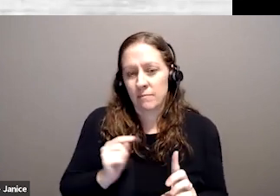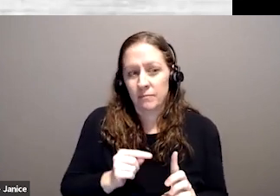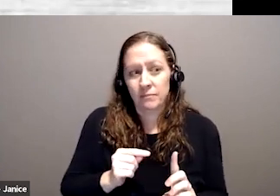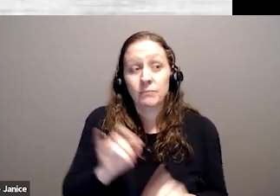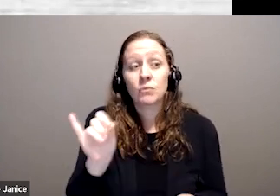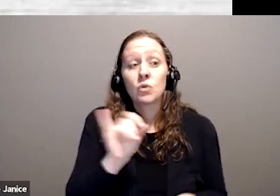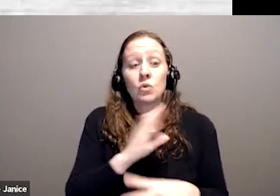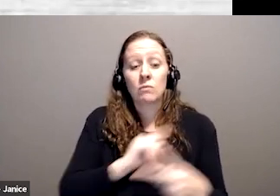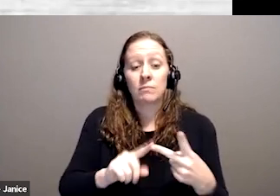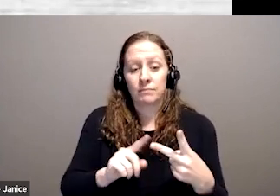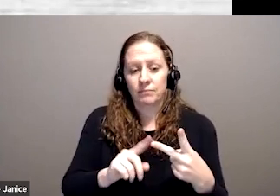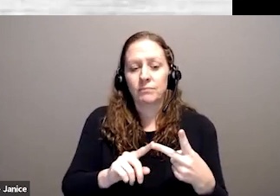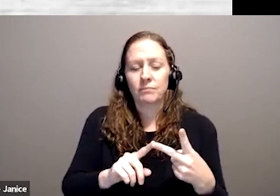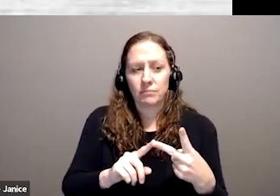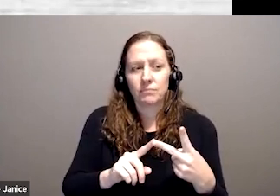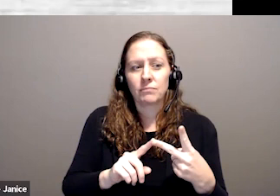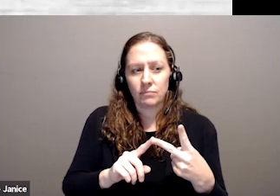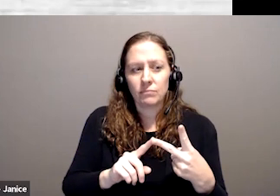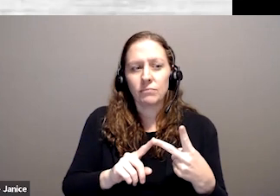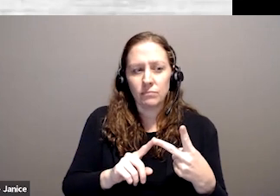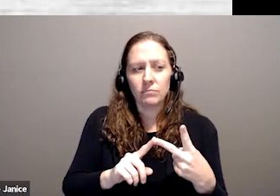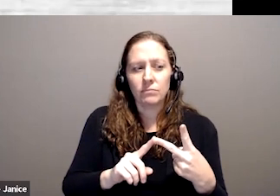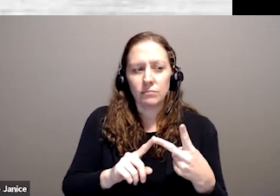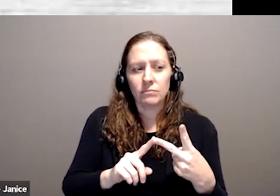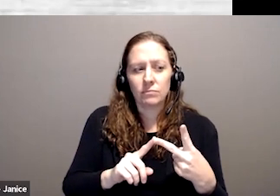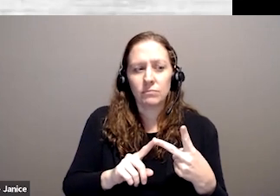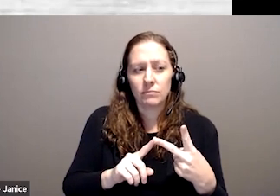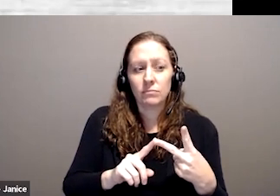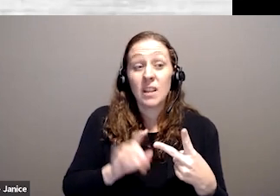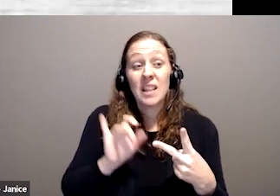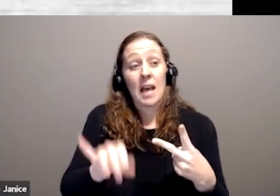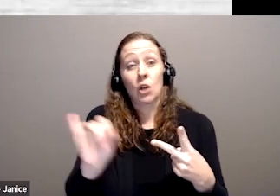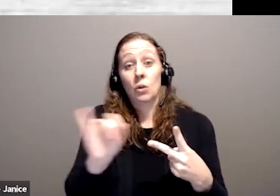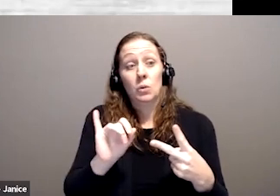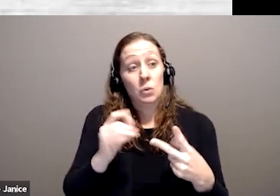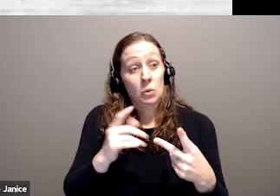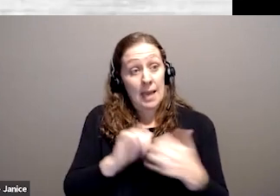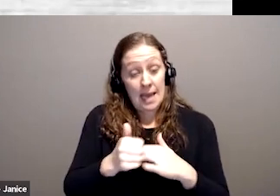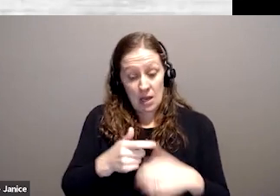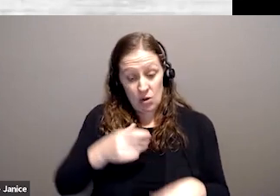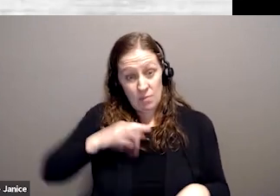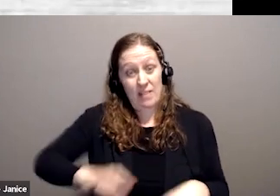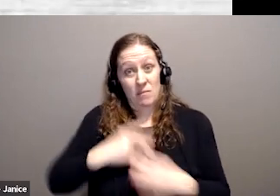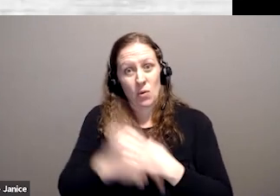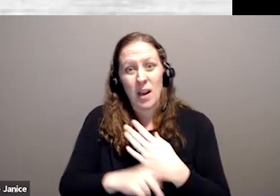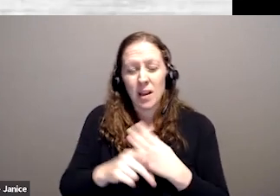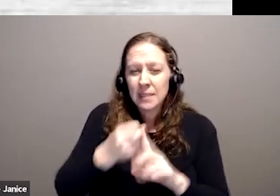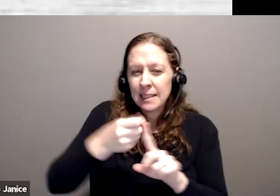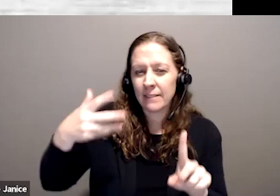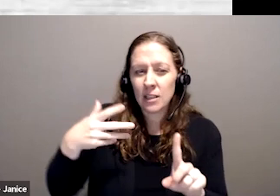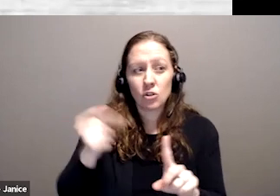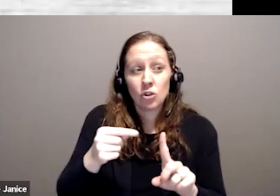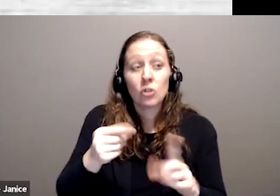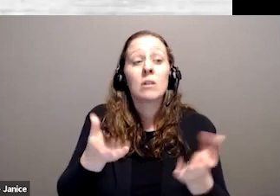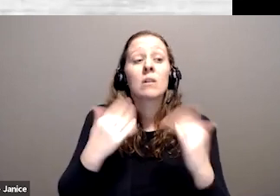strong relationship between democratic principles and how benefit programs define the benefit unit. On the other hand, for low